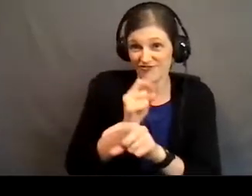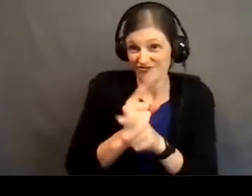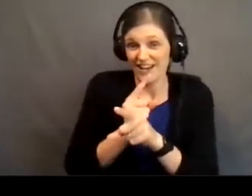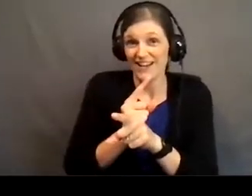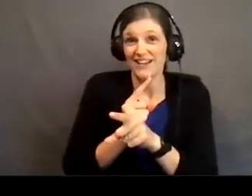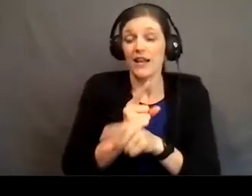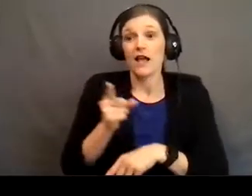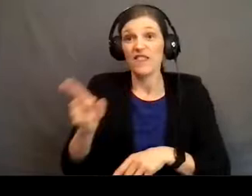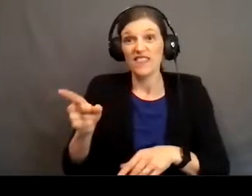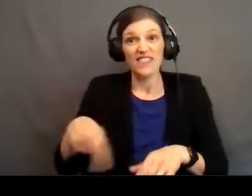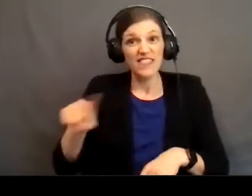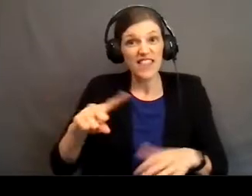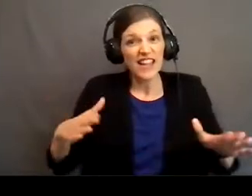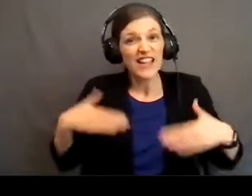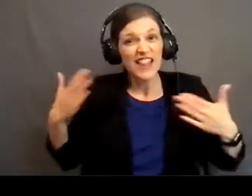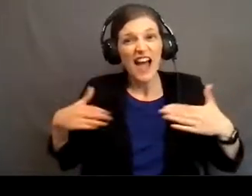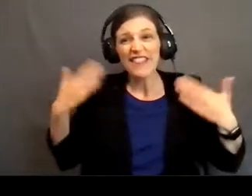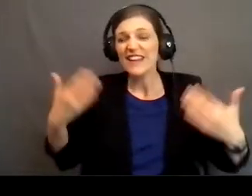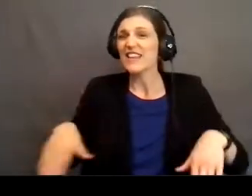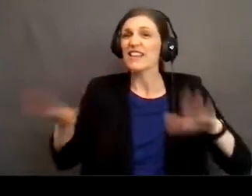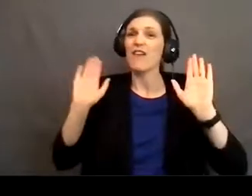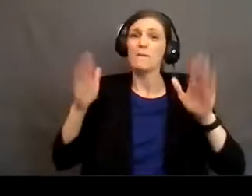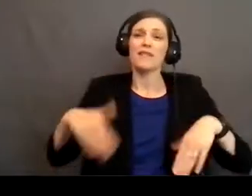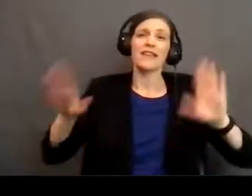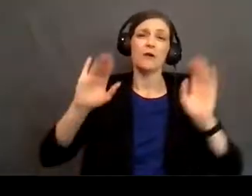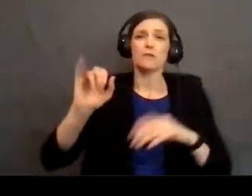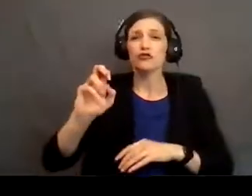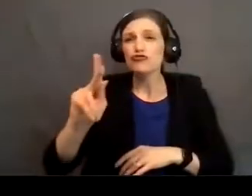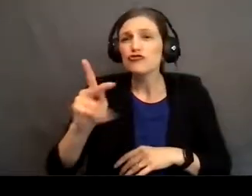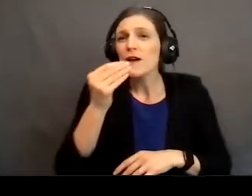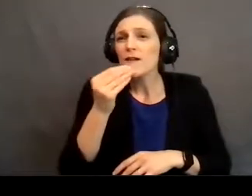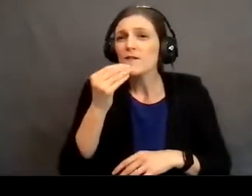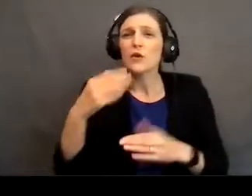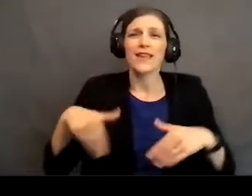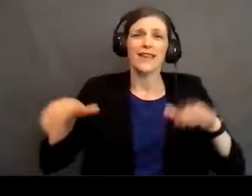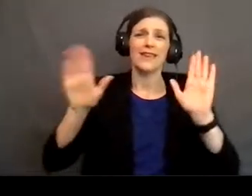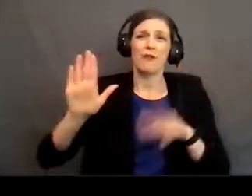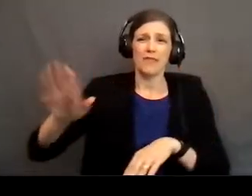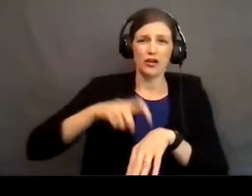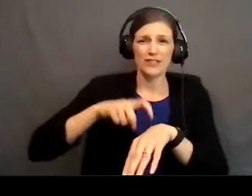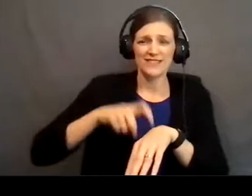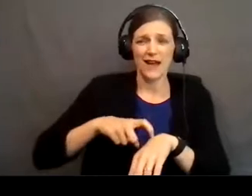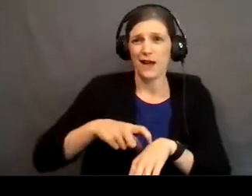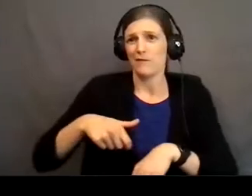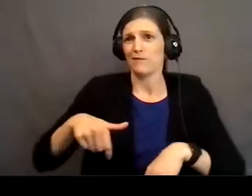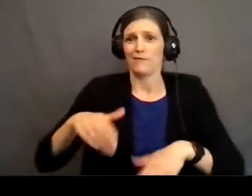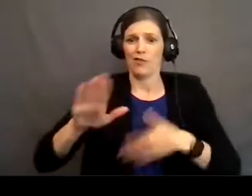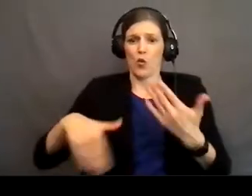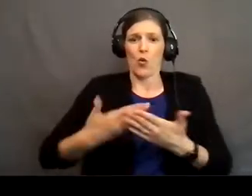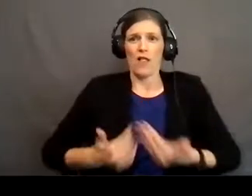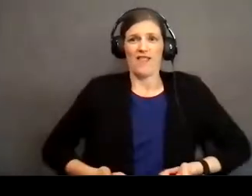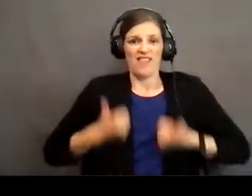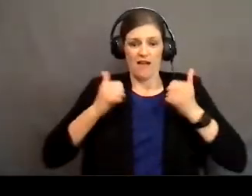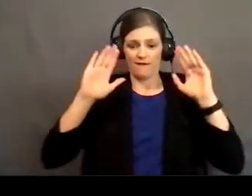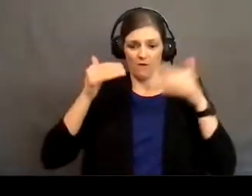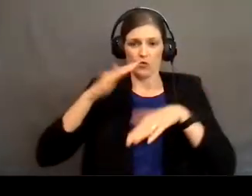gladly give up those things. They give up junk food. They give up mounds of their time. Their entire life is focused on these